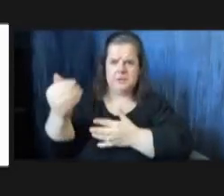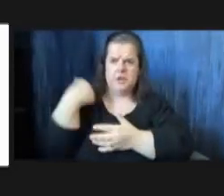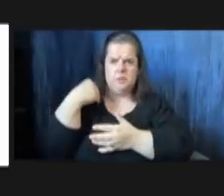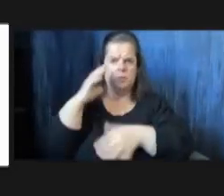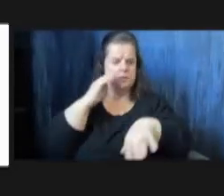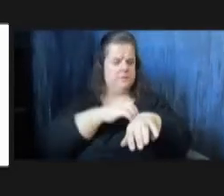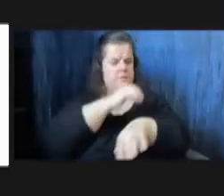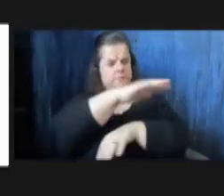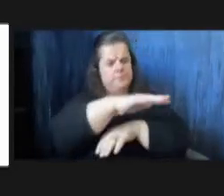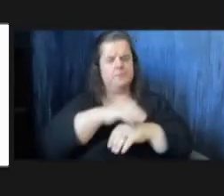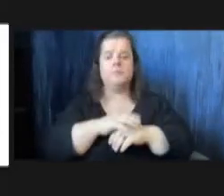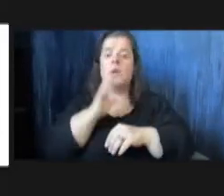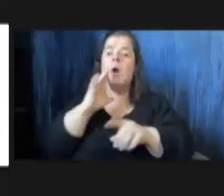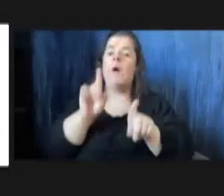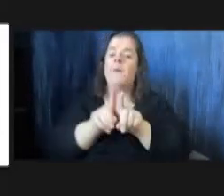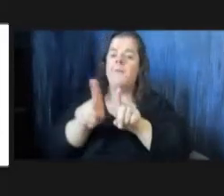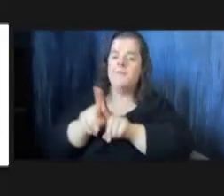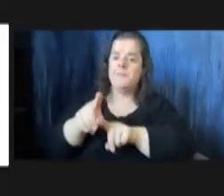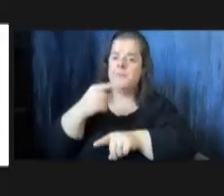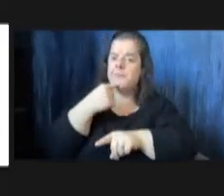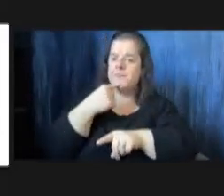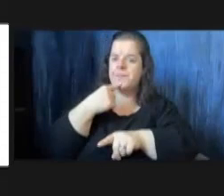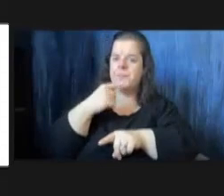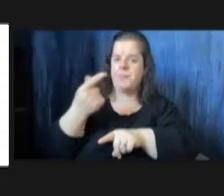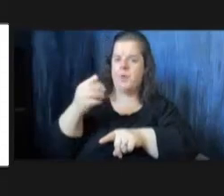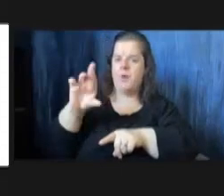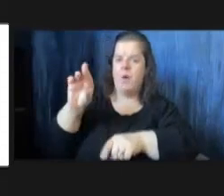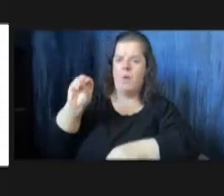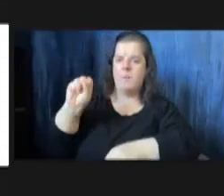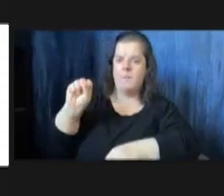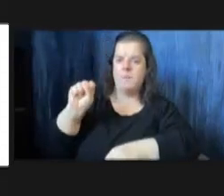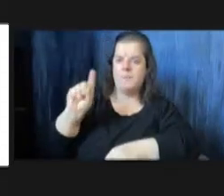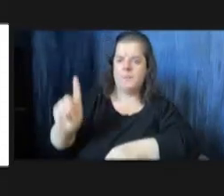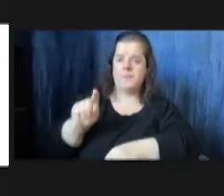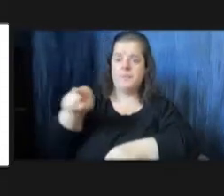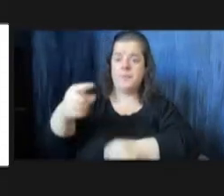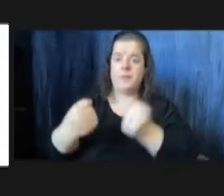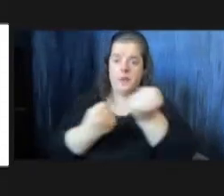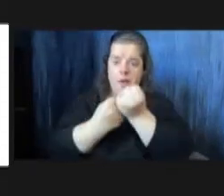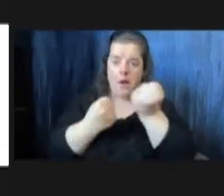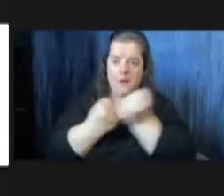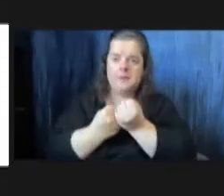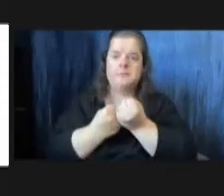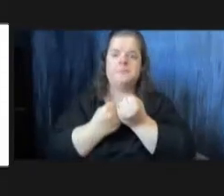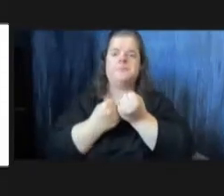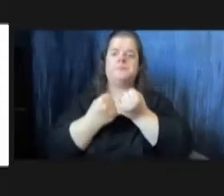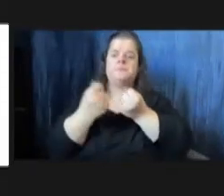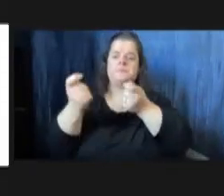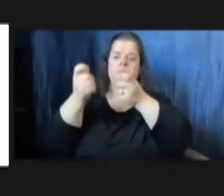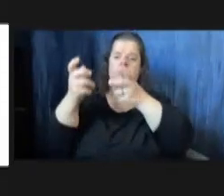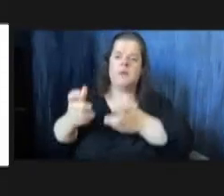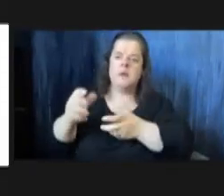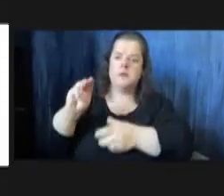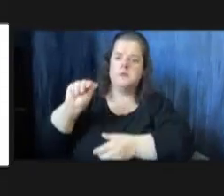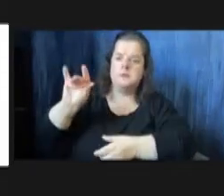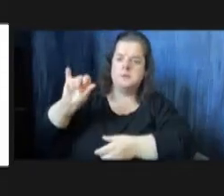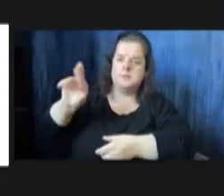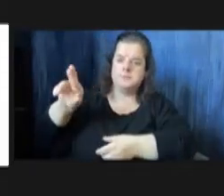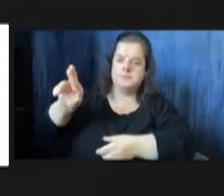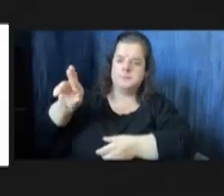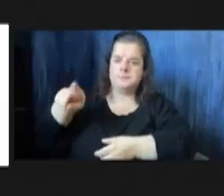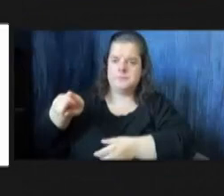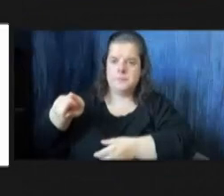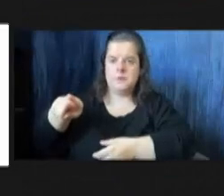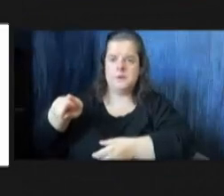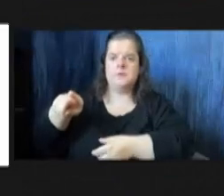you i'll also say and i know that councilwoman gross is something that you've been a champion of that the the administration has been um going and